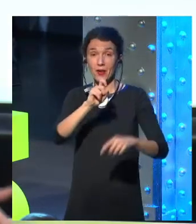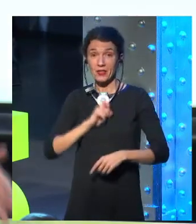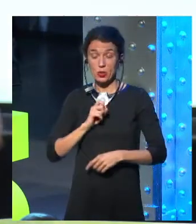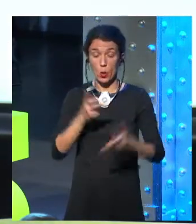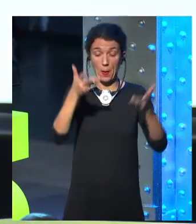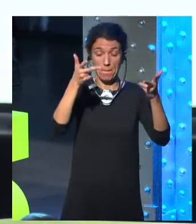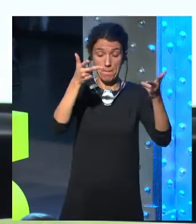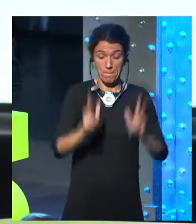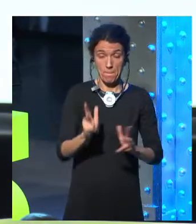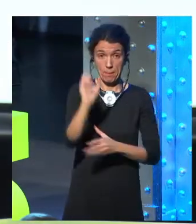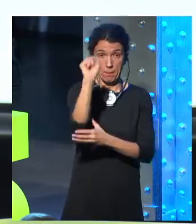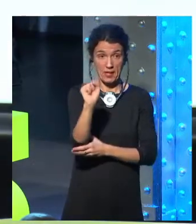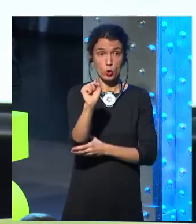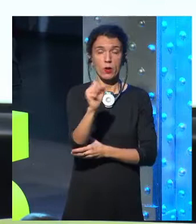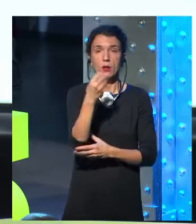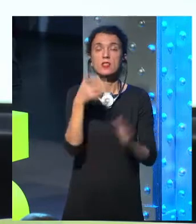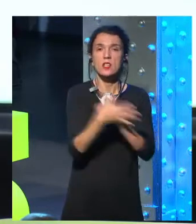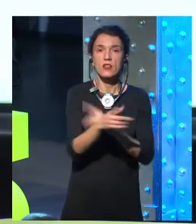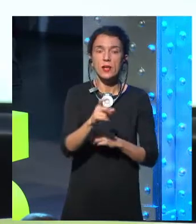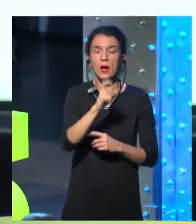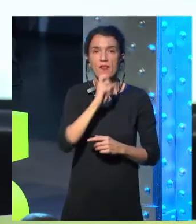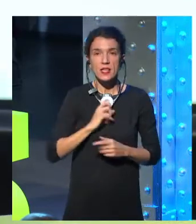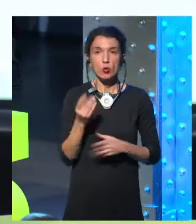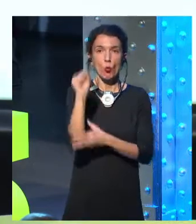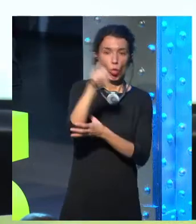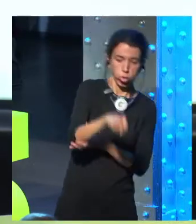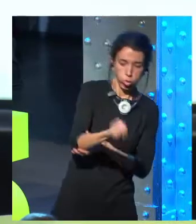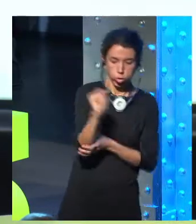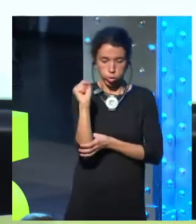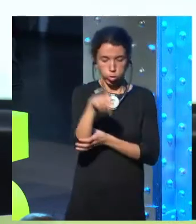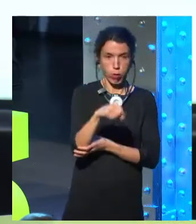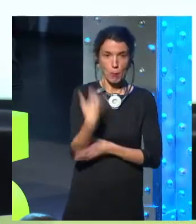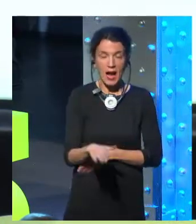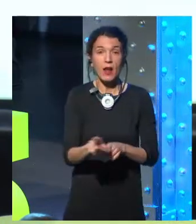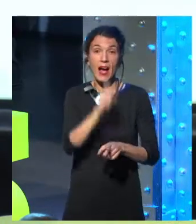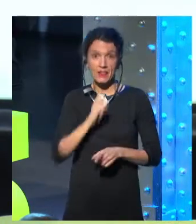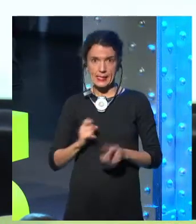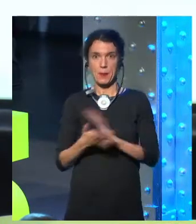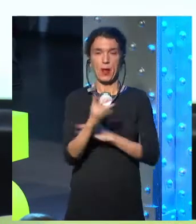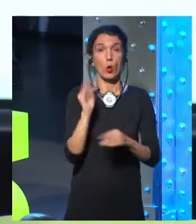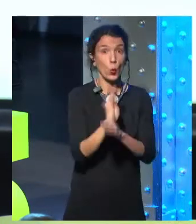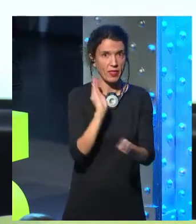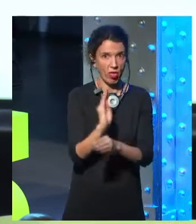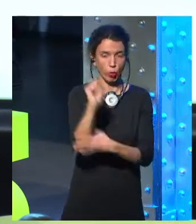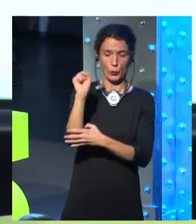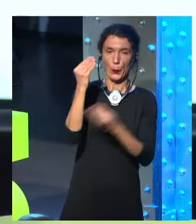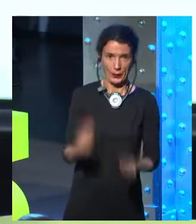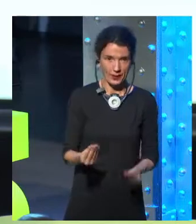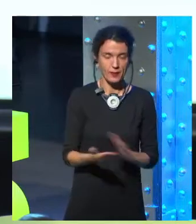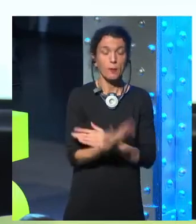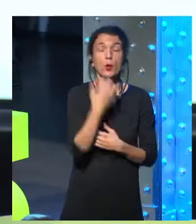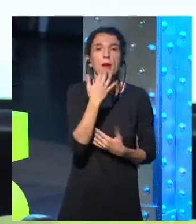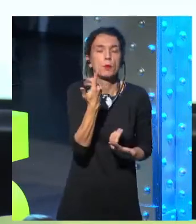pump installed. But then I had a meeting with him and he beeped. And he was so upset. I said, can you change the alert?